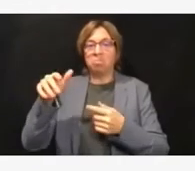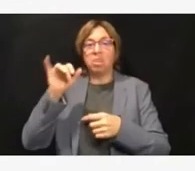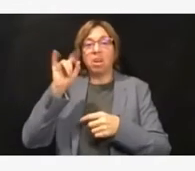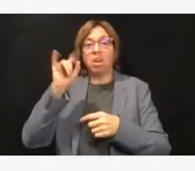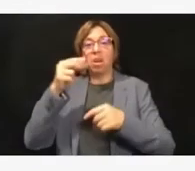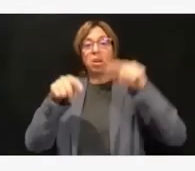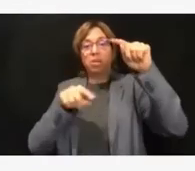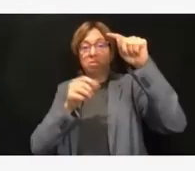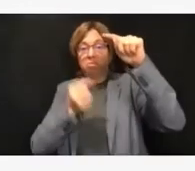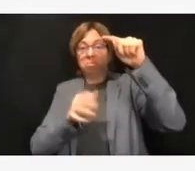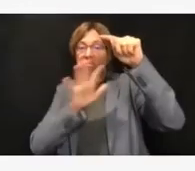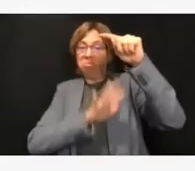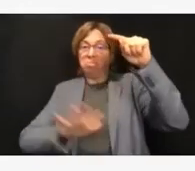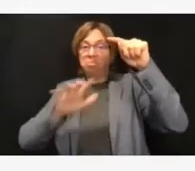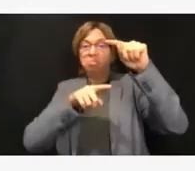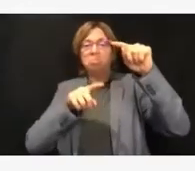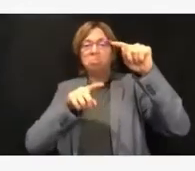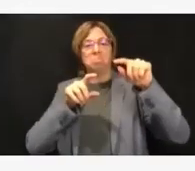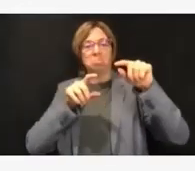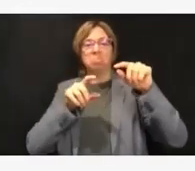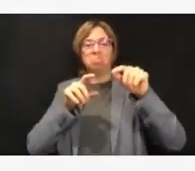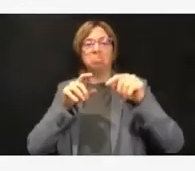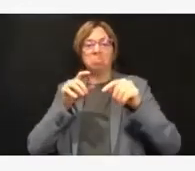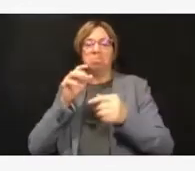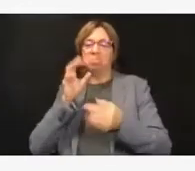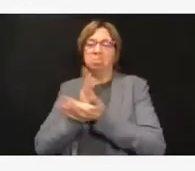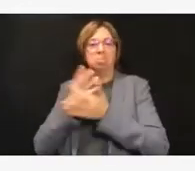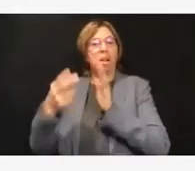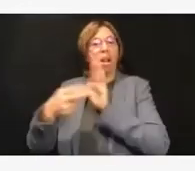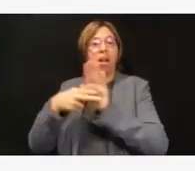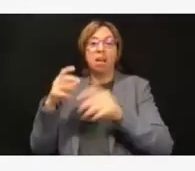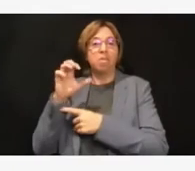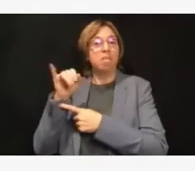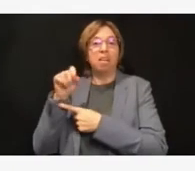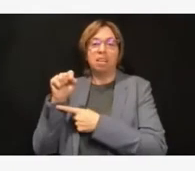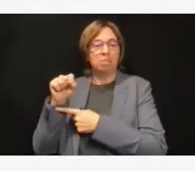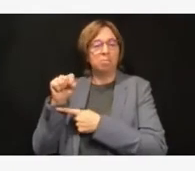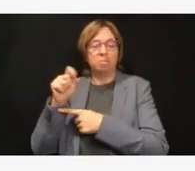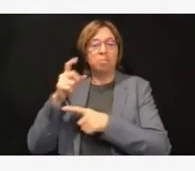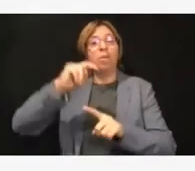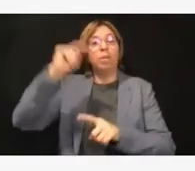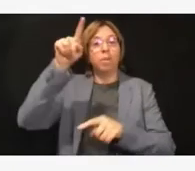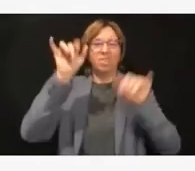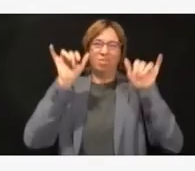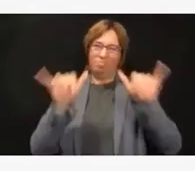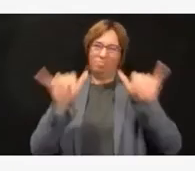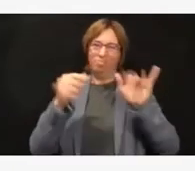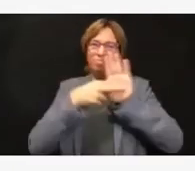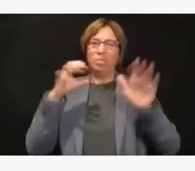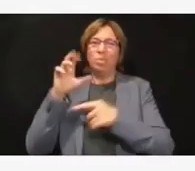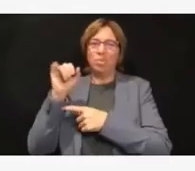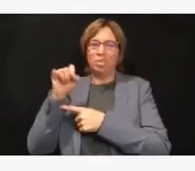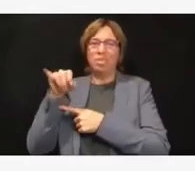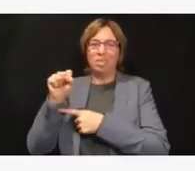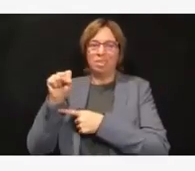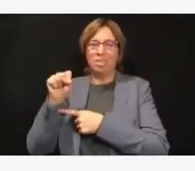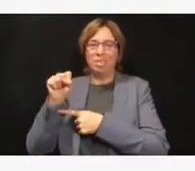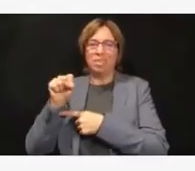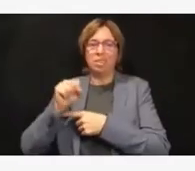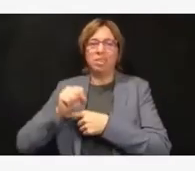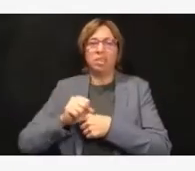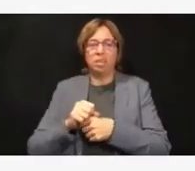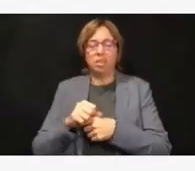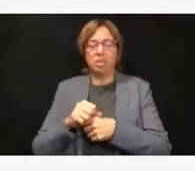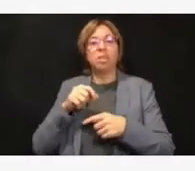hospitalizations continue to exceed the health care resources available. I have accepted the committee's recommendation and today make the declaration